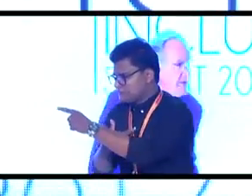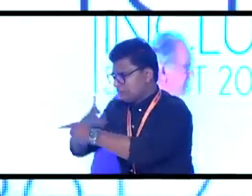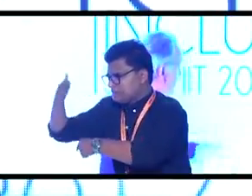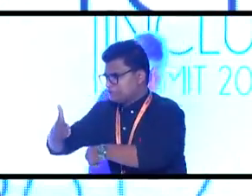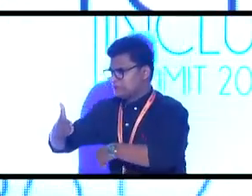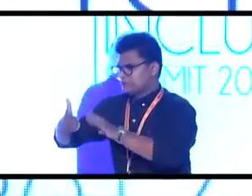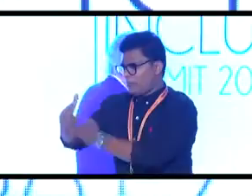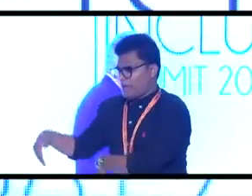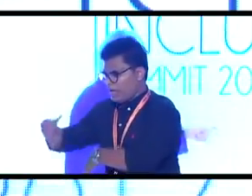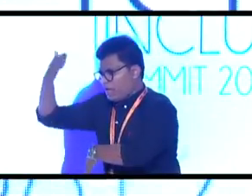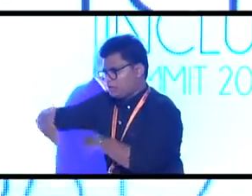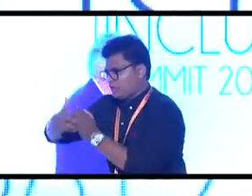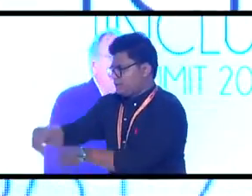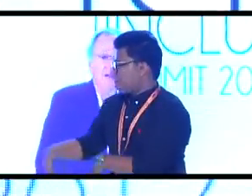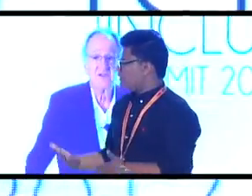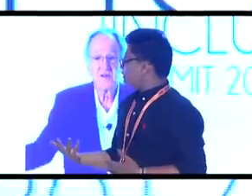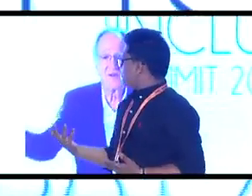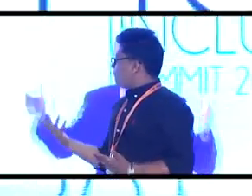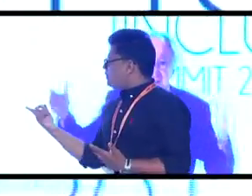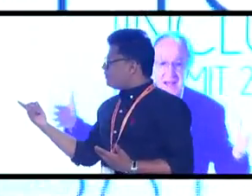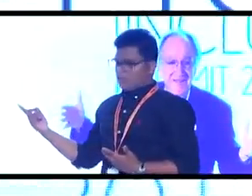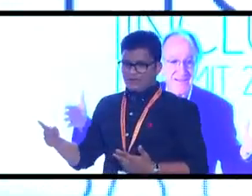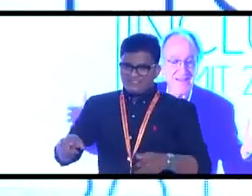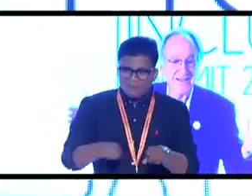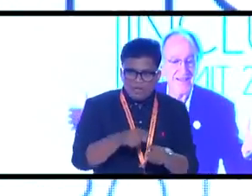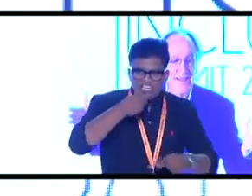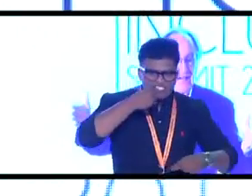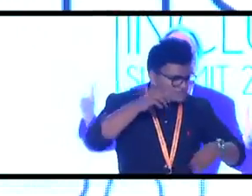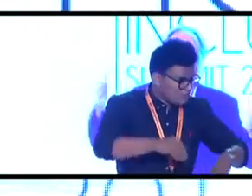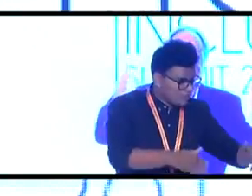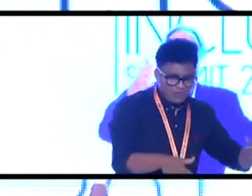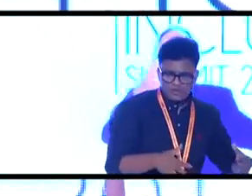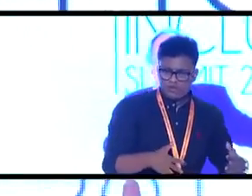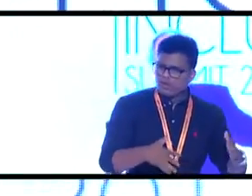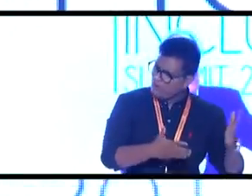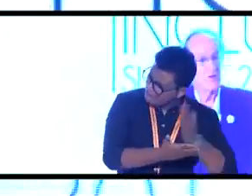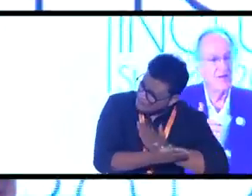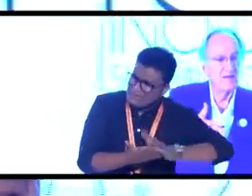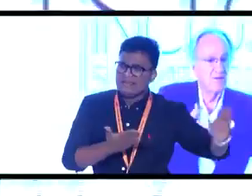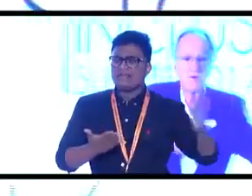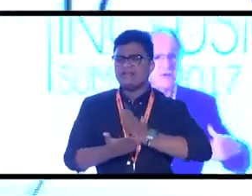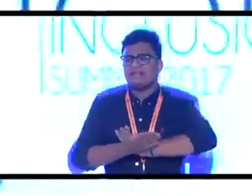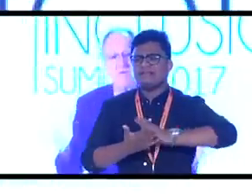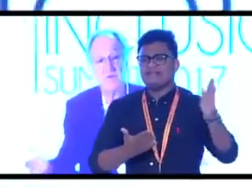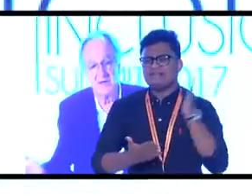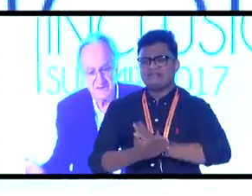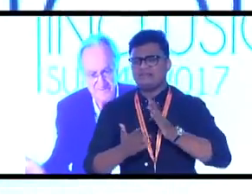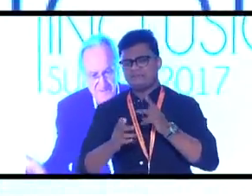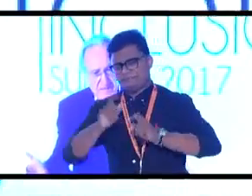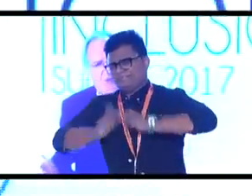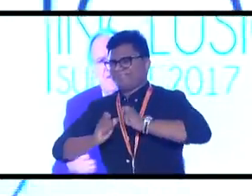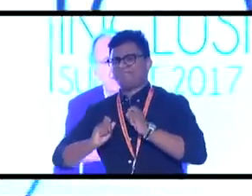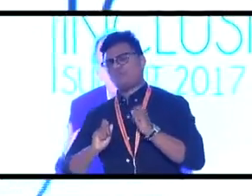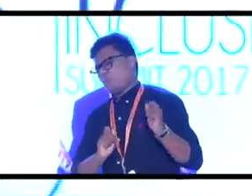It's clearing the path, whoops, they took it away. It's clearing the path for people with special needs, which helps everyone.